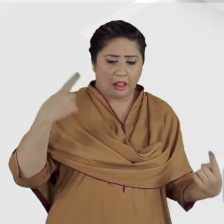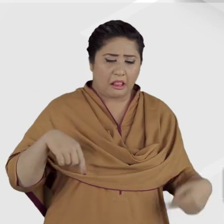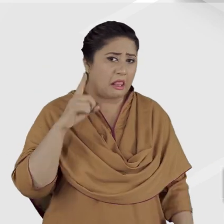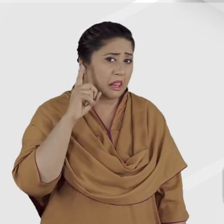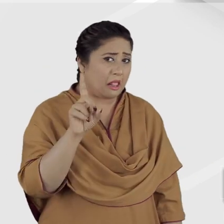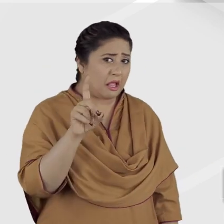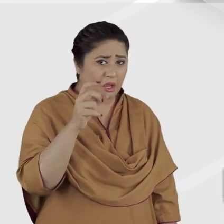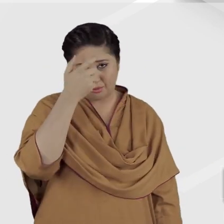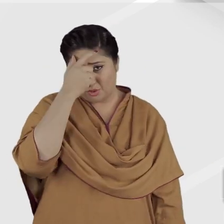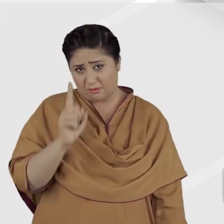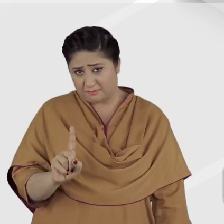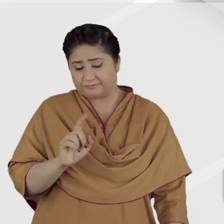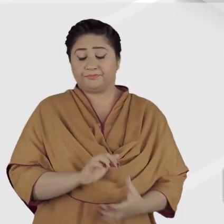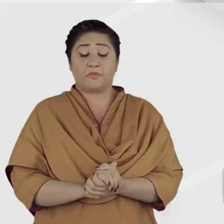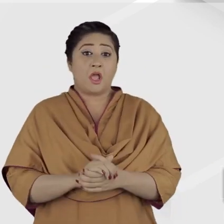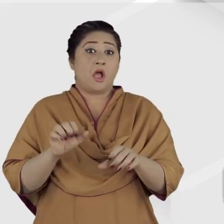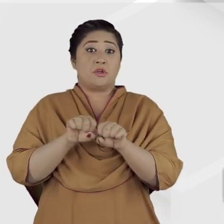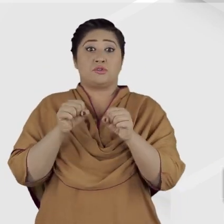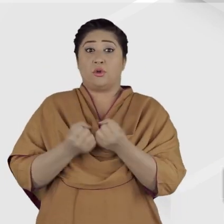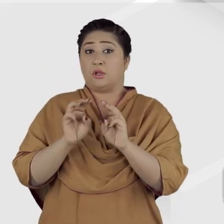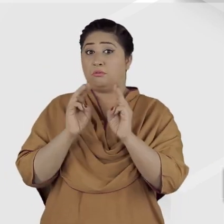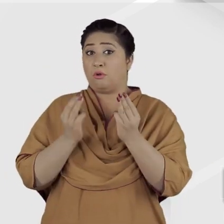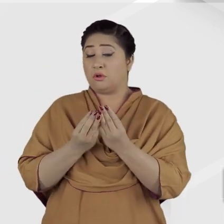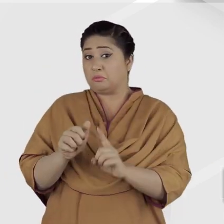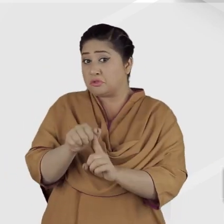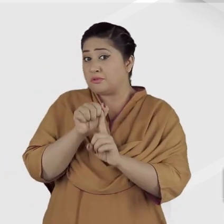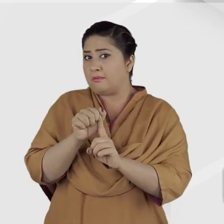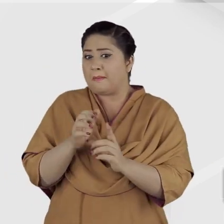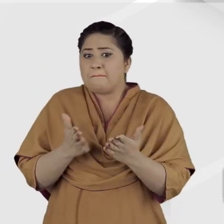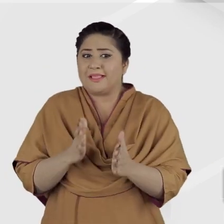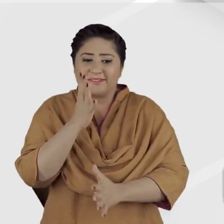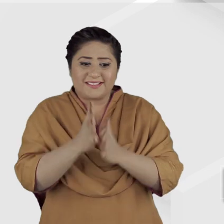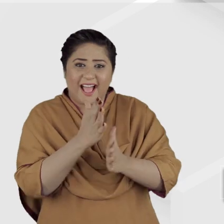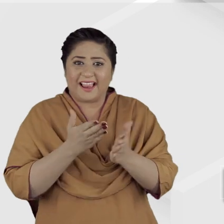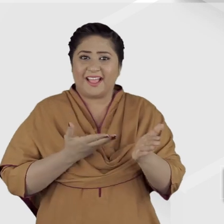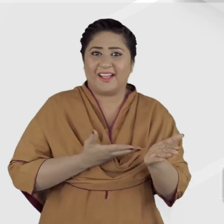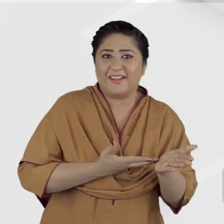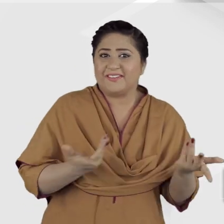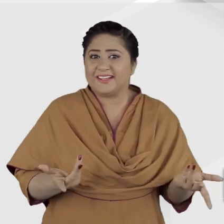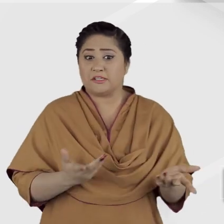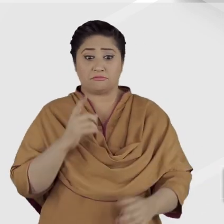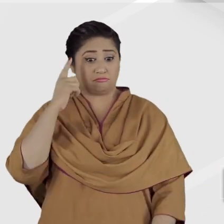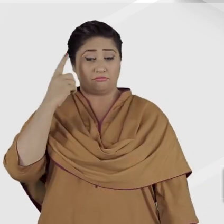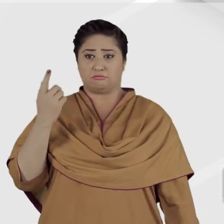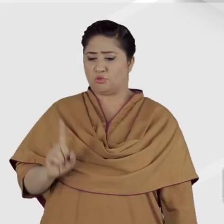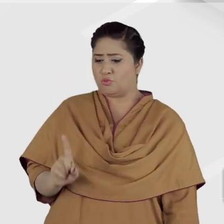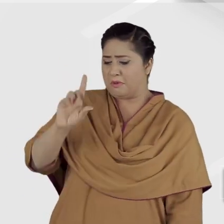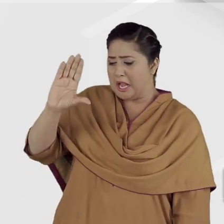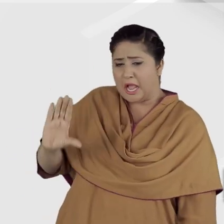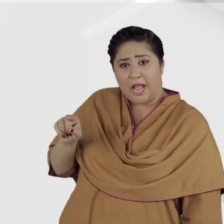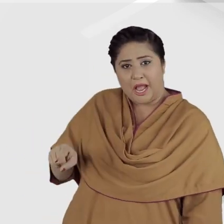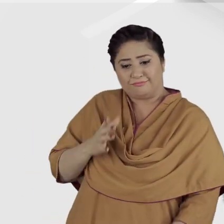because of their physical limitations. This social model stresses the importance of education in sign language,